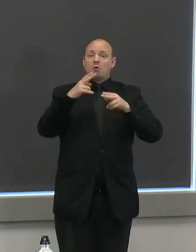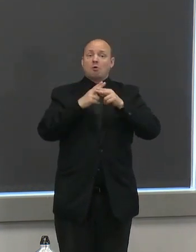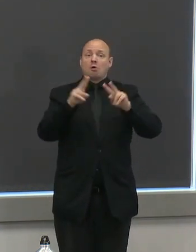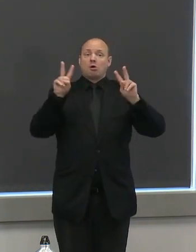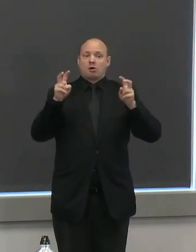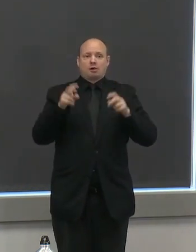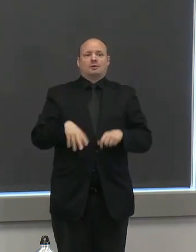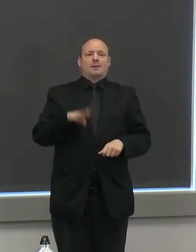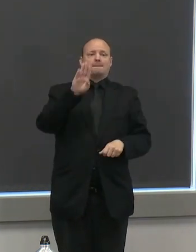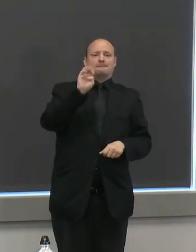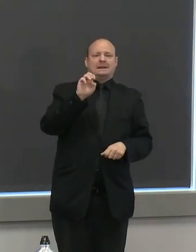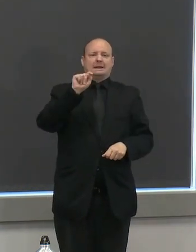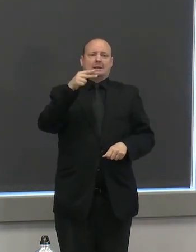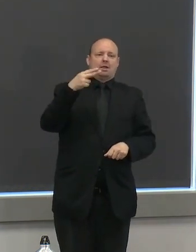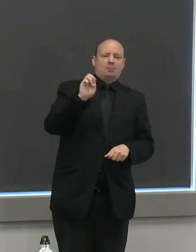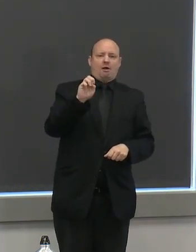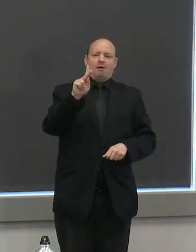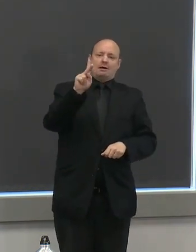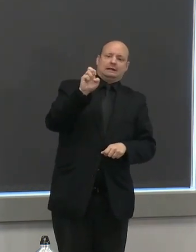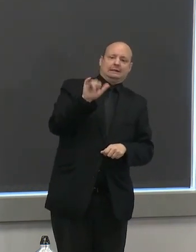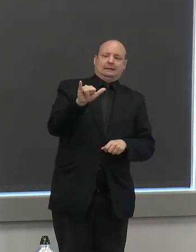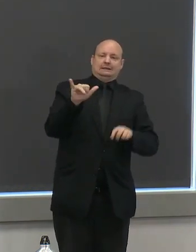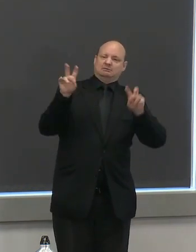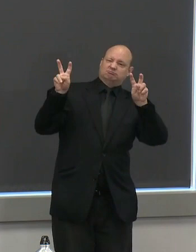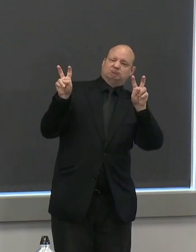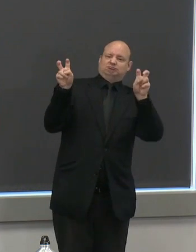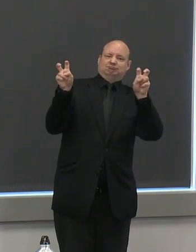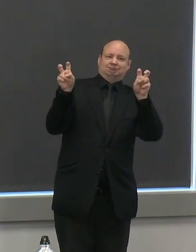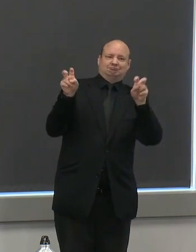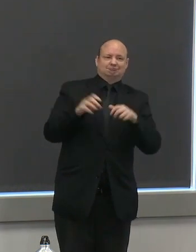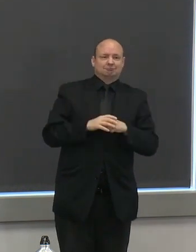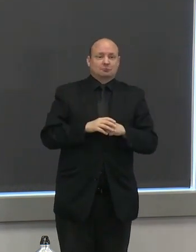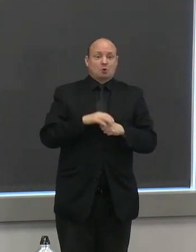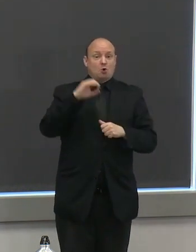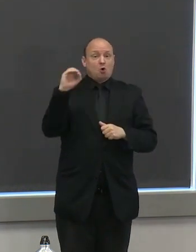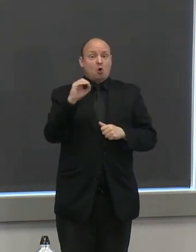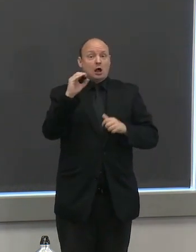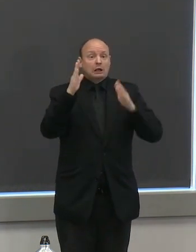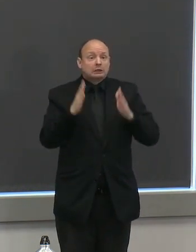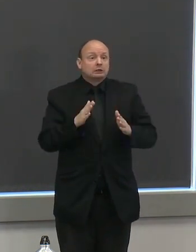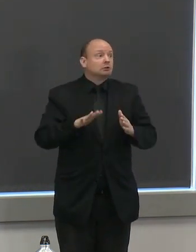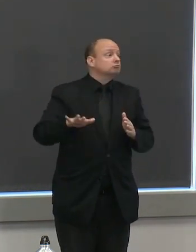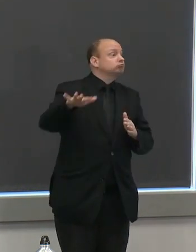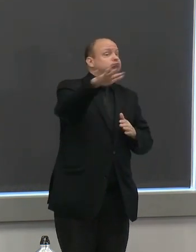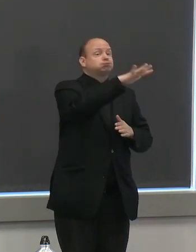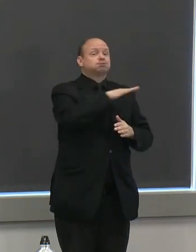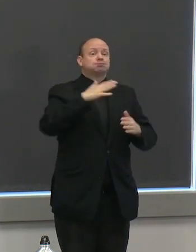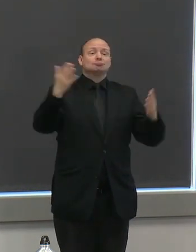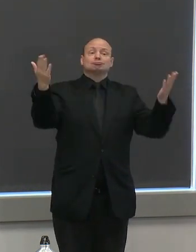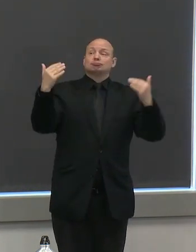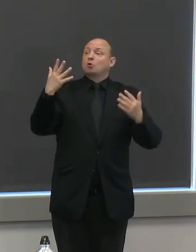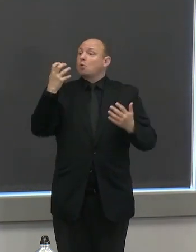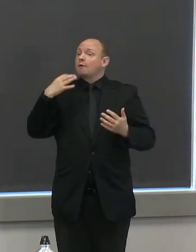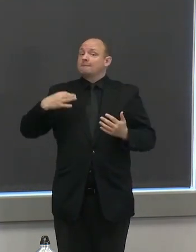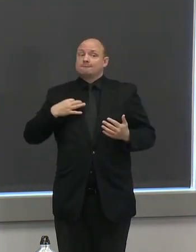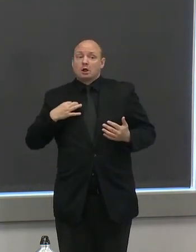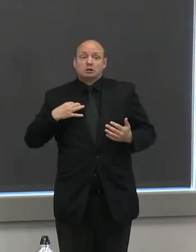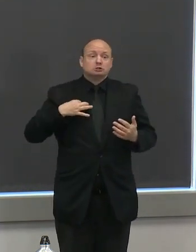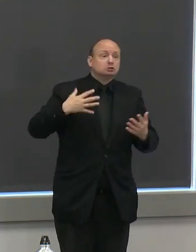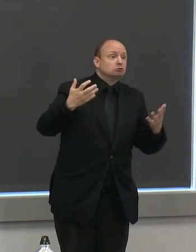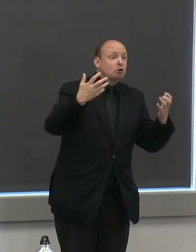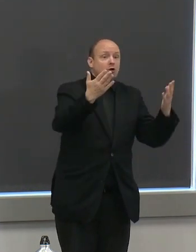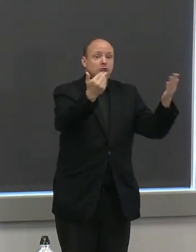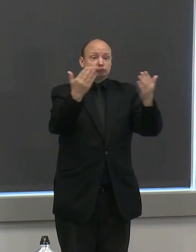random sample of oregonians will be invited to voluntarily participate ultimately